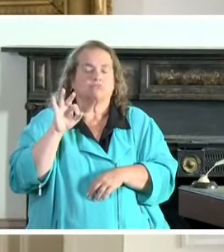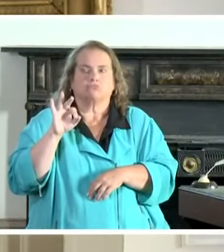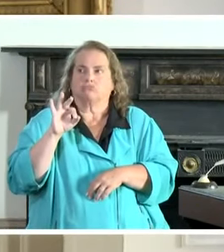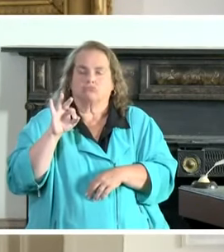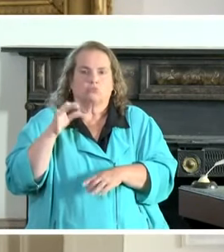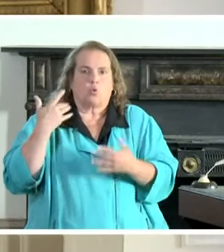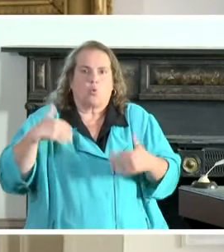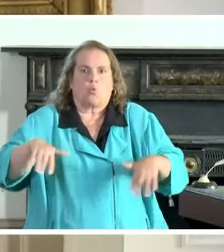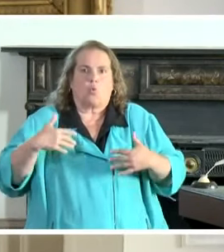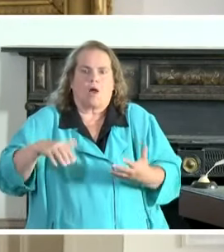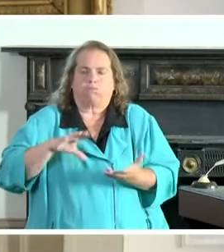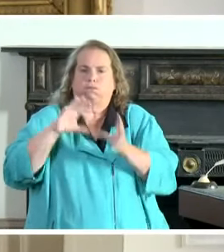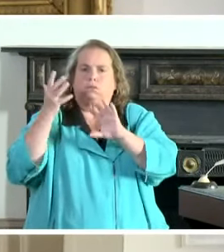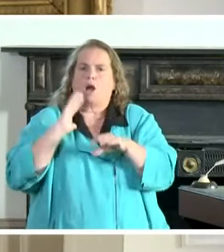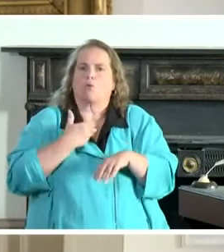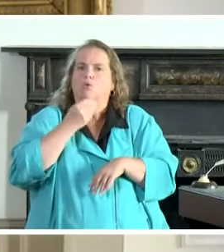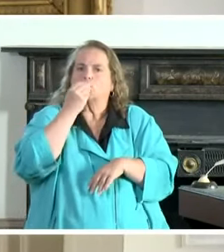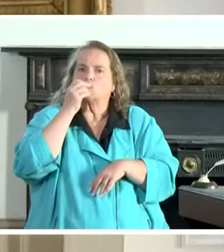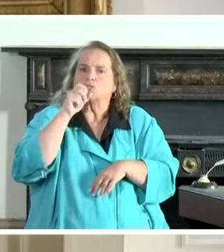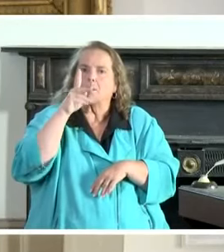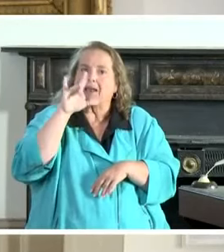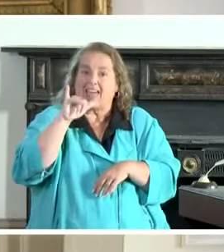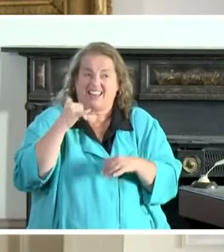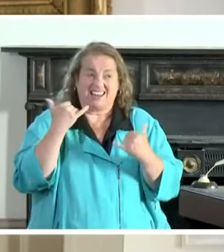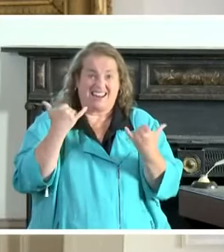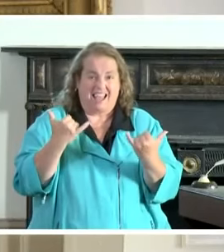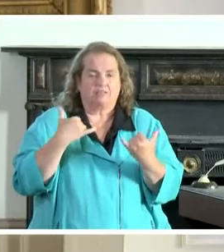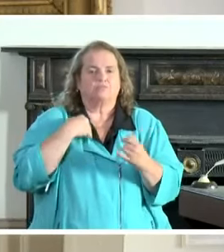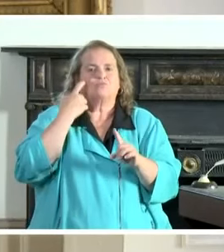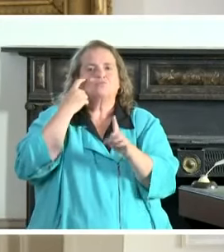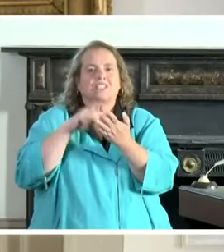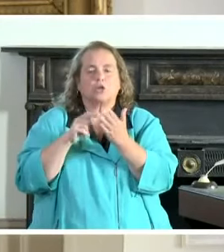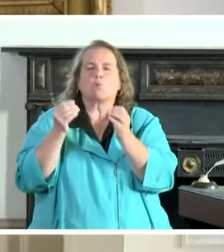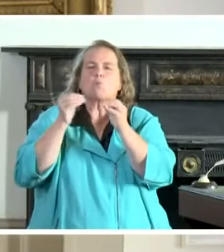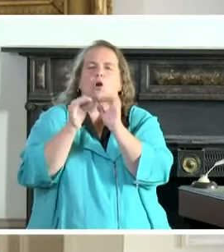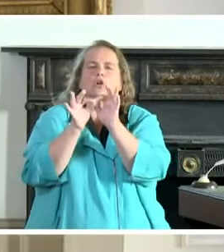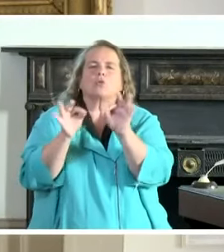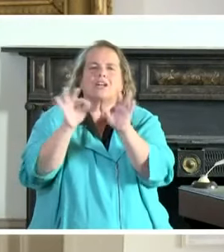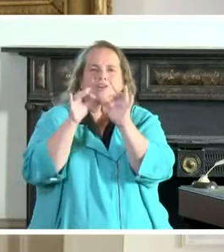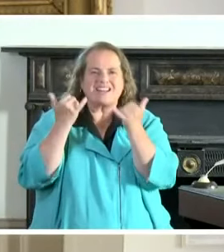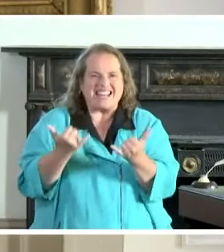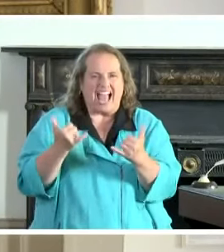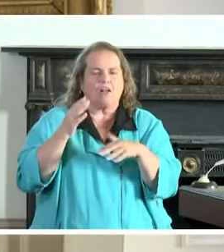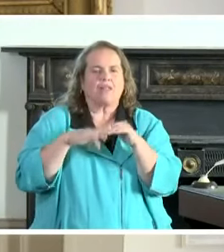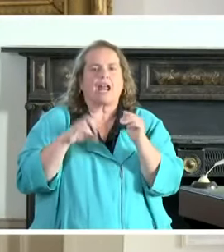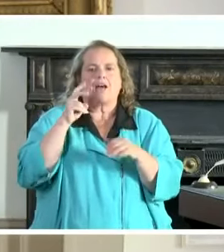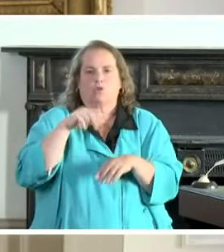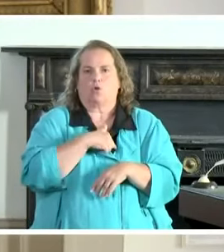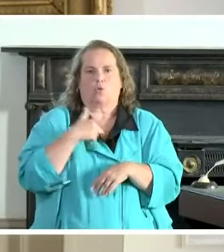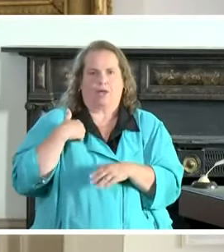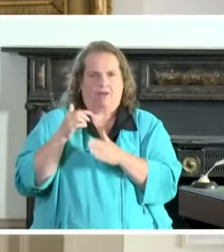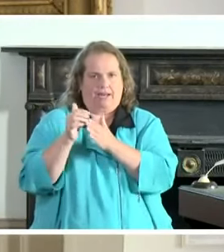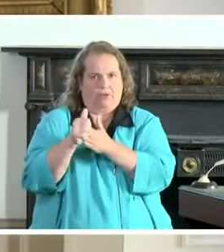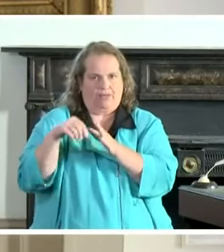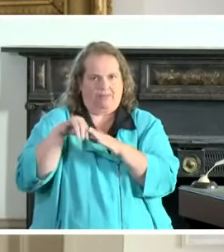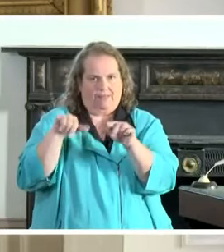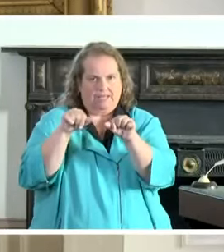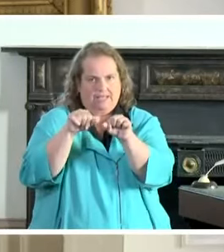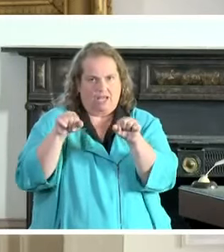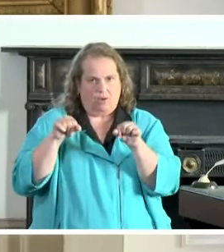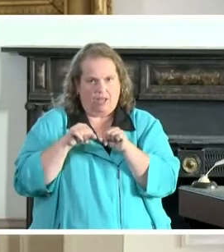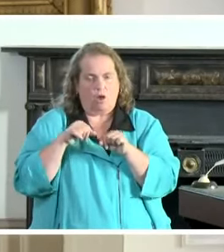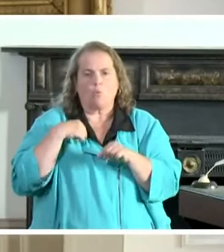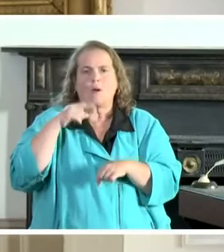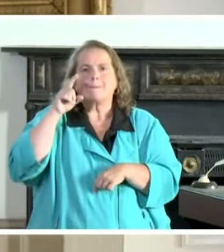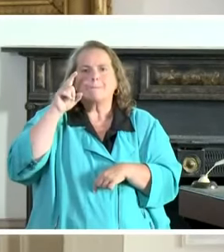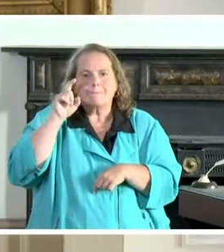States and around the world, it is more critical now than ever that we are a leader in this area. And with the UN estimating that we've got to increase our